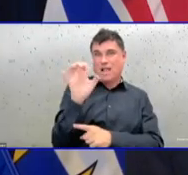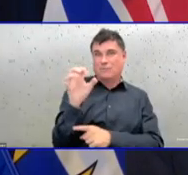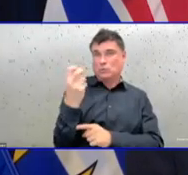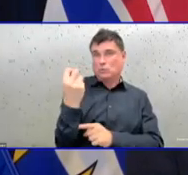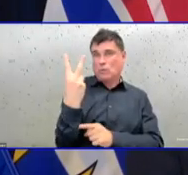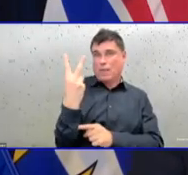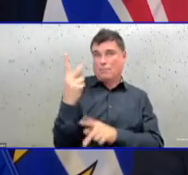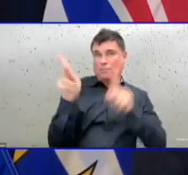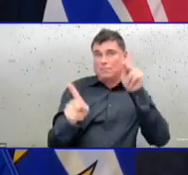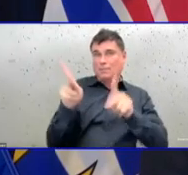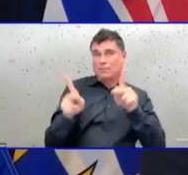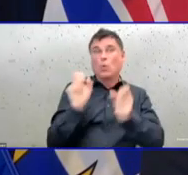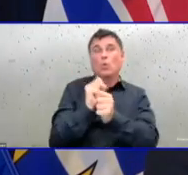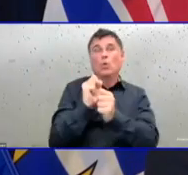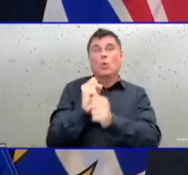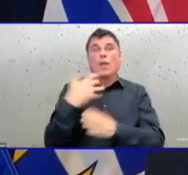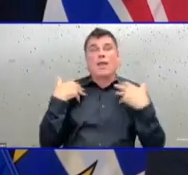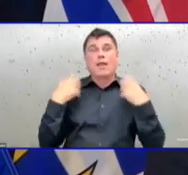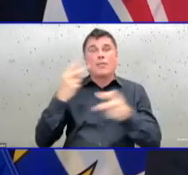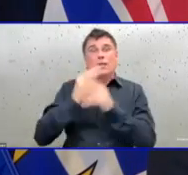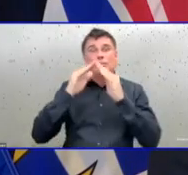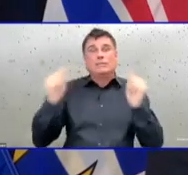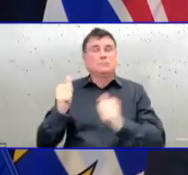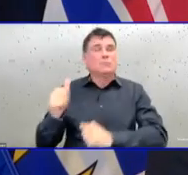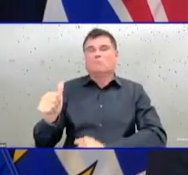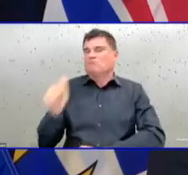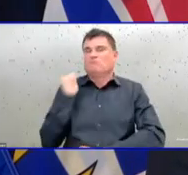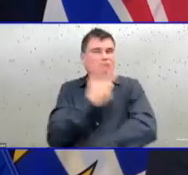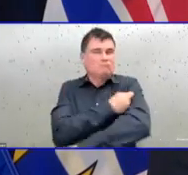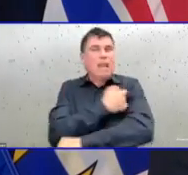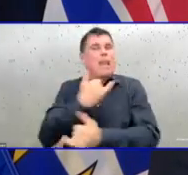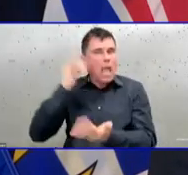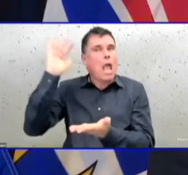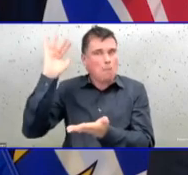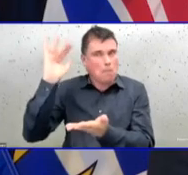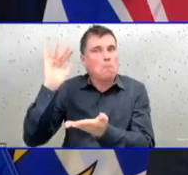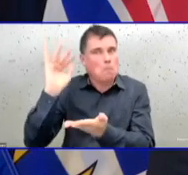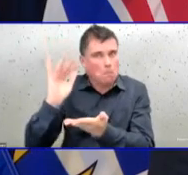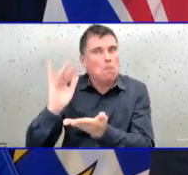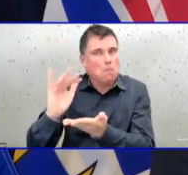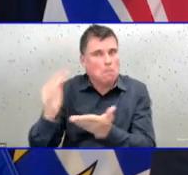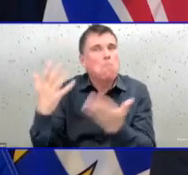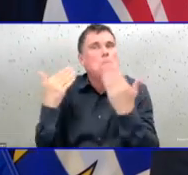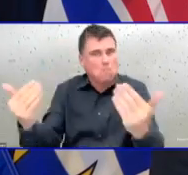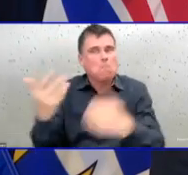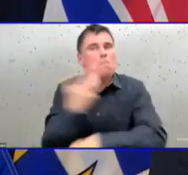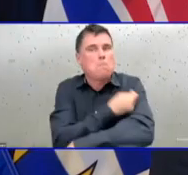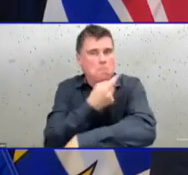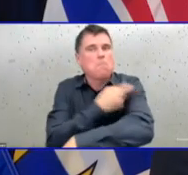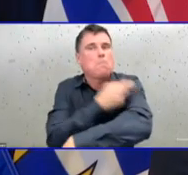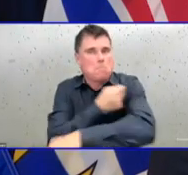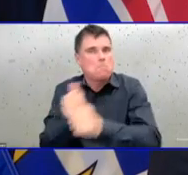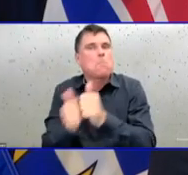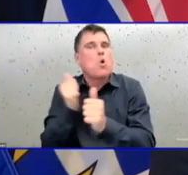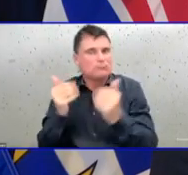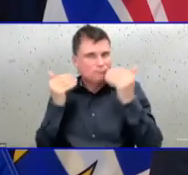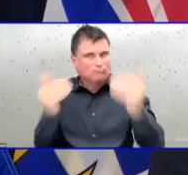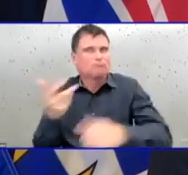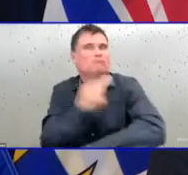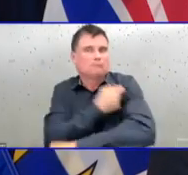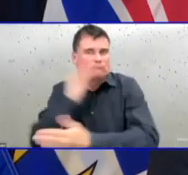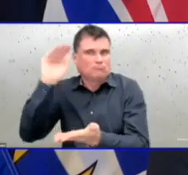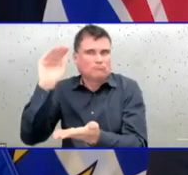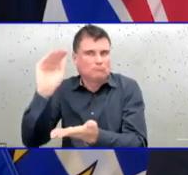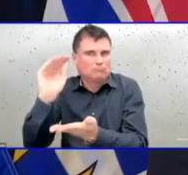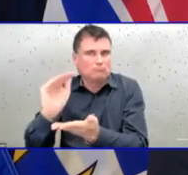vaccinated. And the results are a healthcare system that's safer for workers, safer for patients, safer for